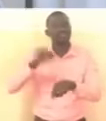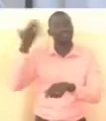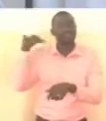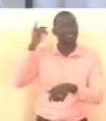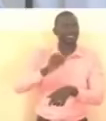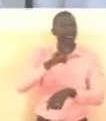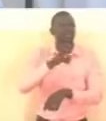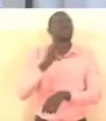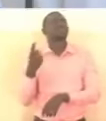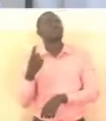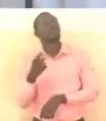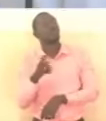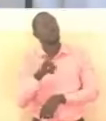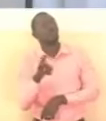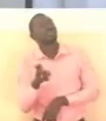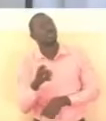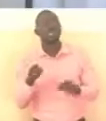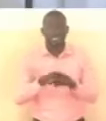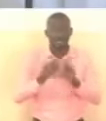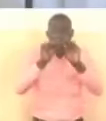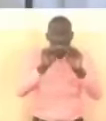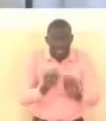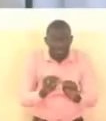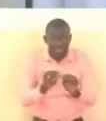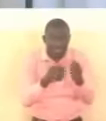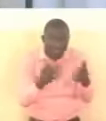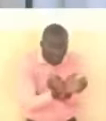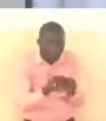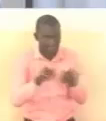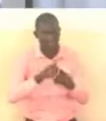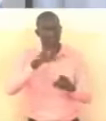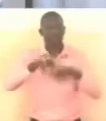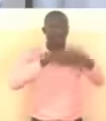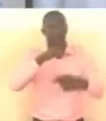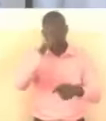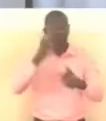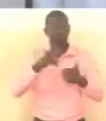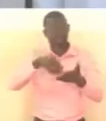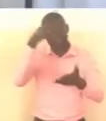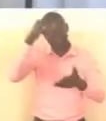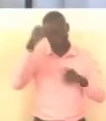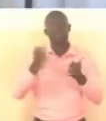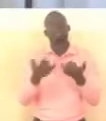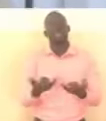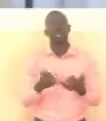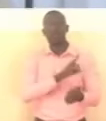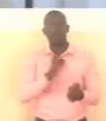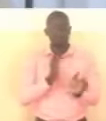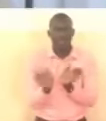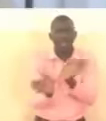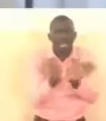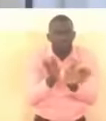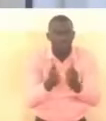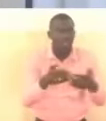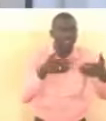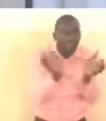sector is already doing we encourage the sectors to emulate the strategies